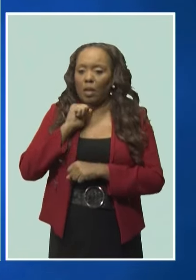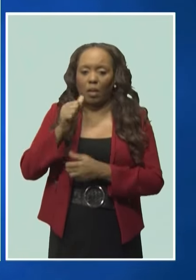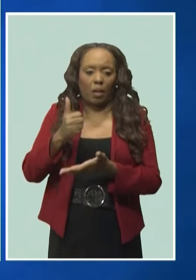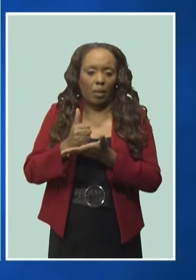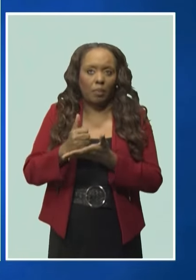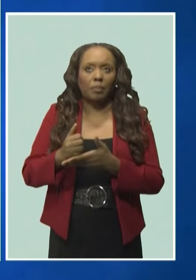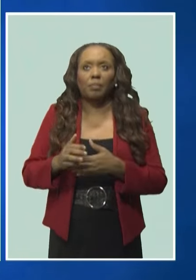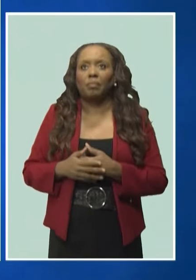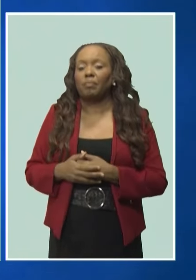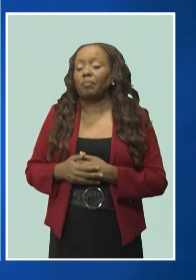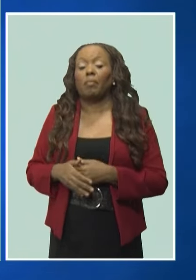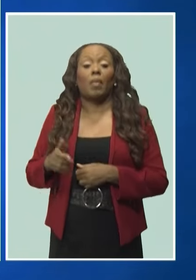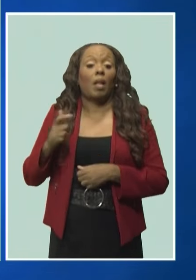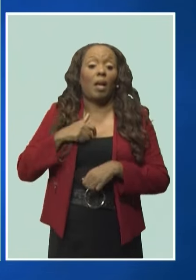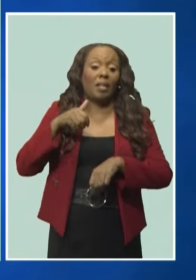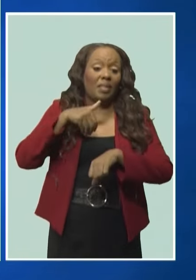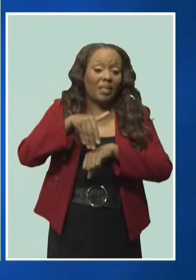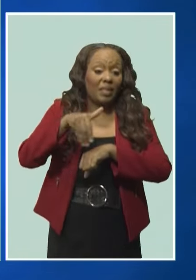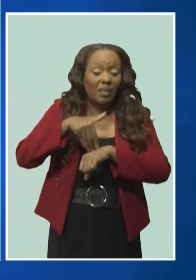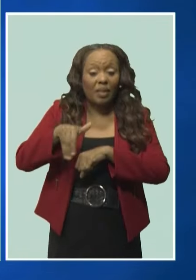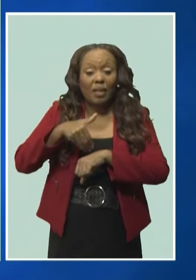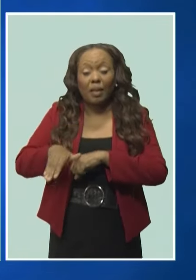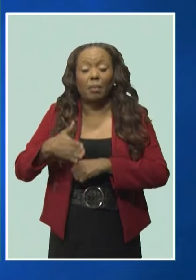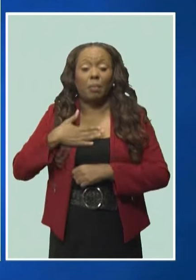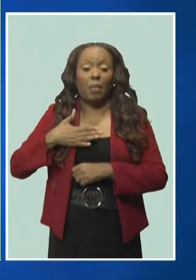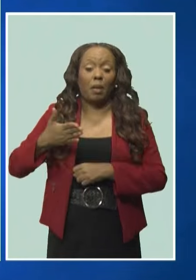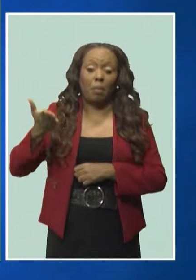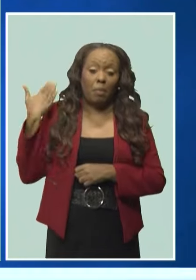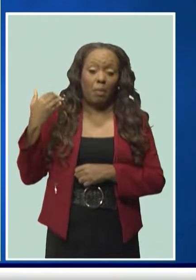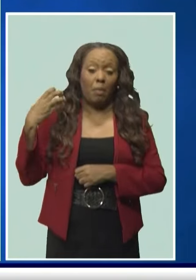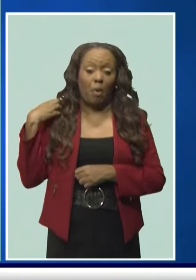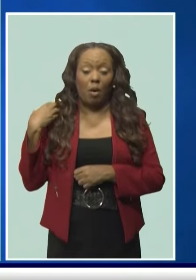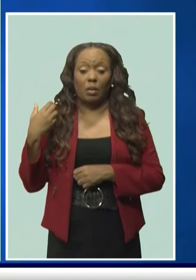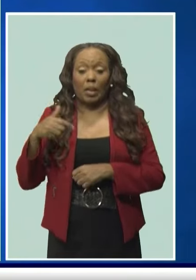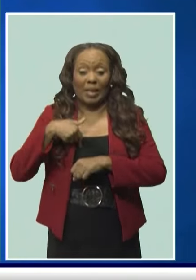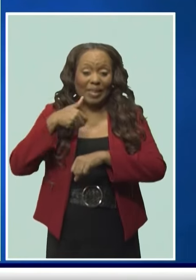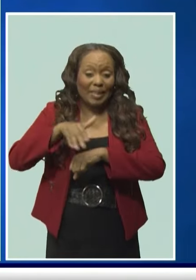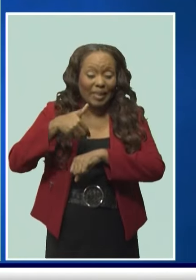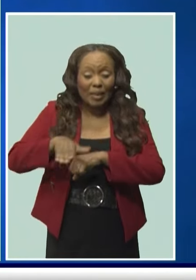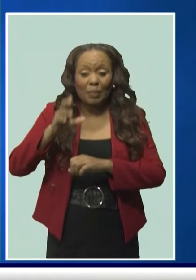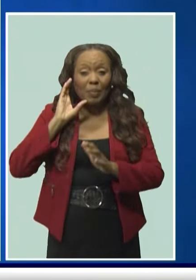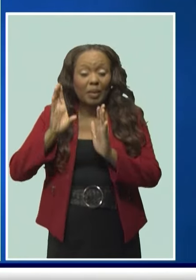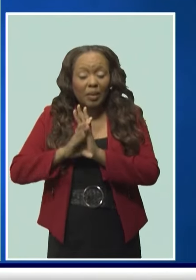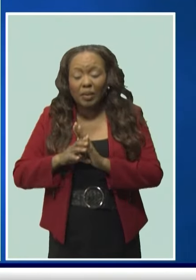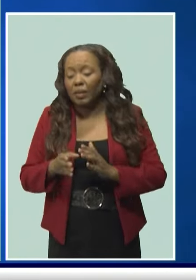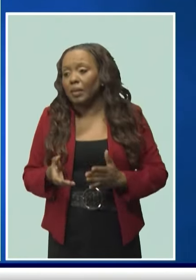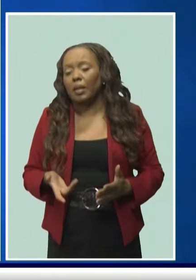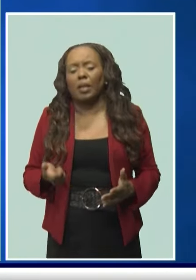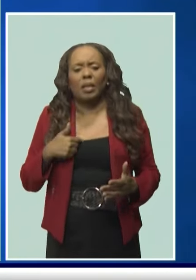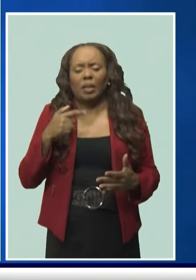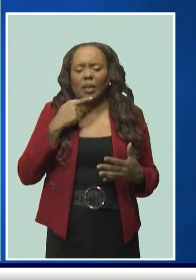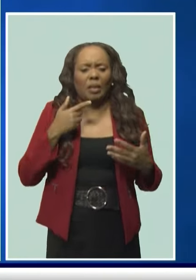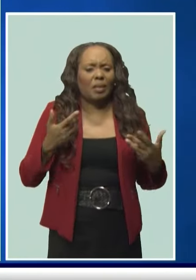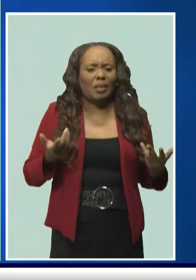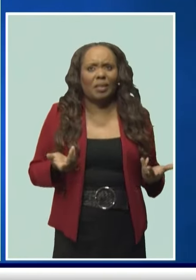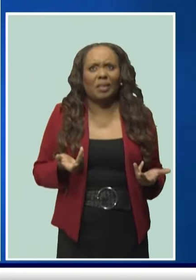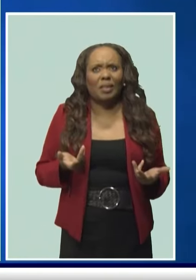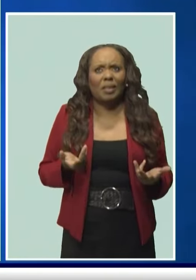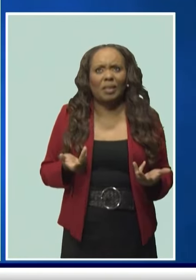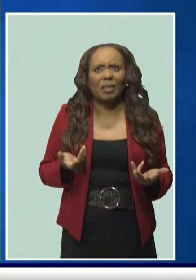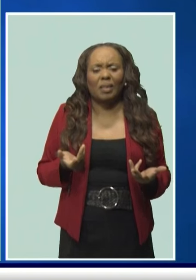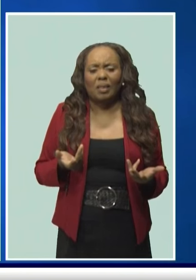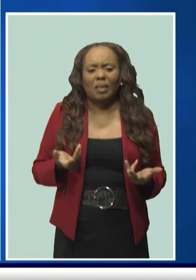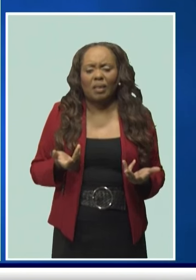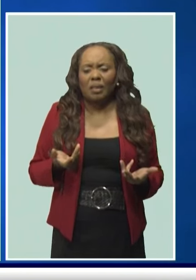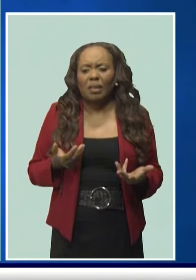sent them pictures, I sent them the doctors, all that information, and they're basically saying that it never happened to